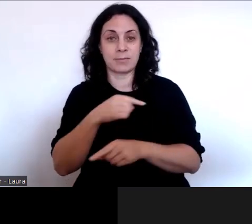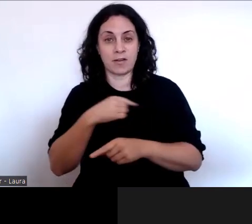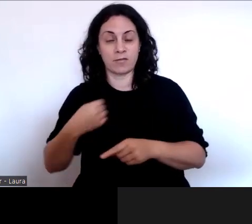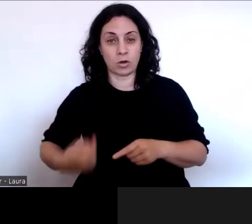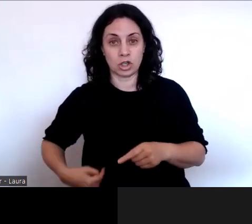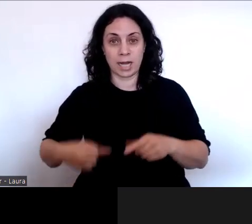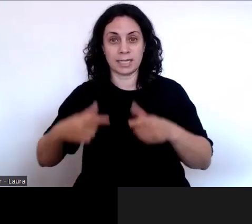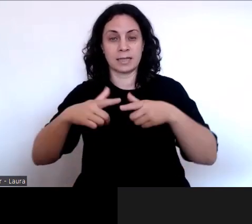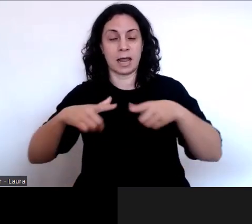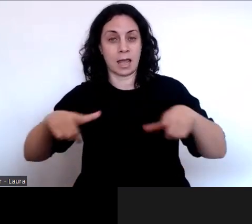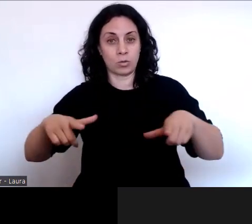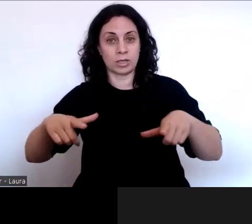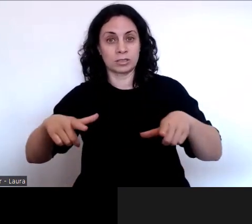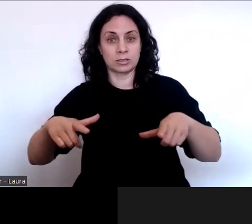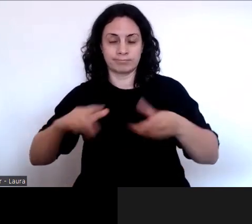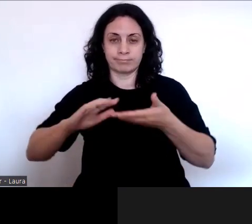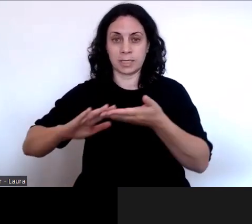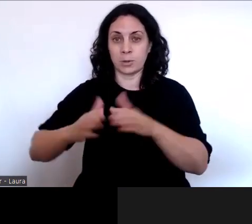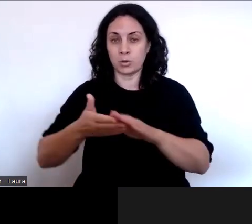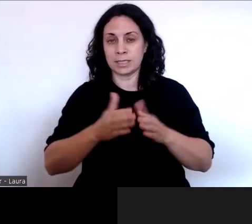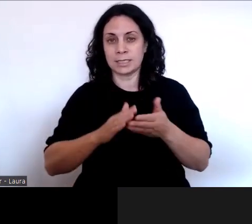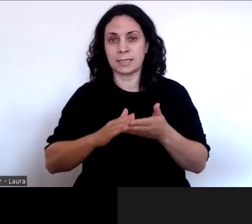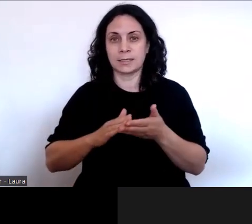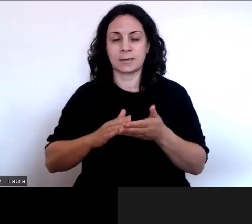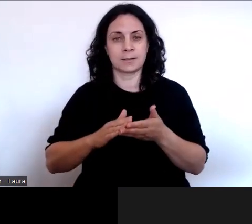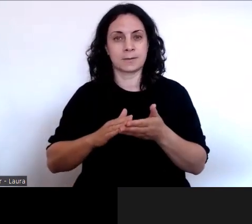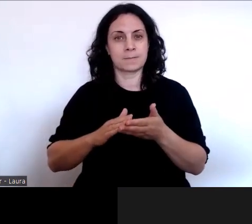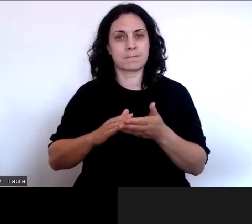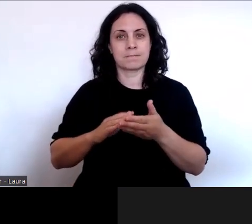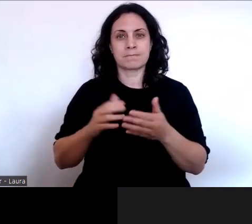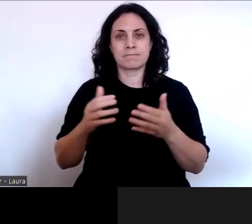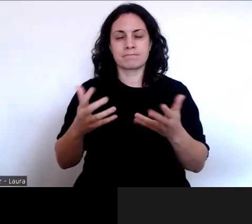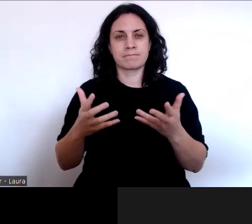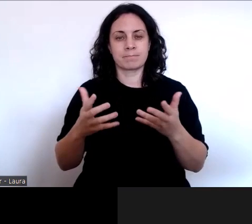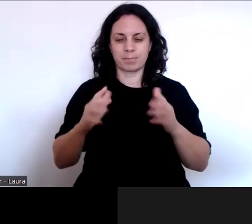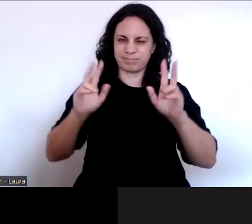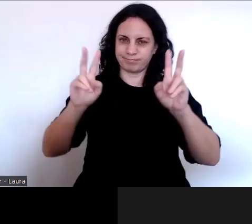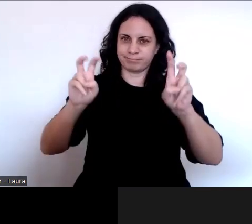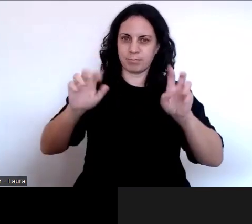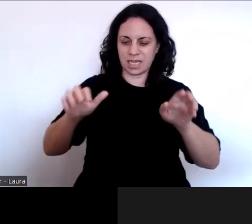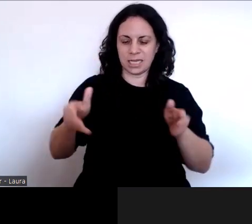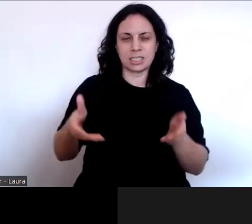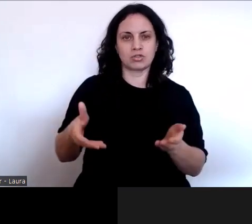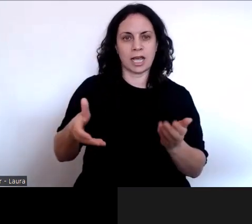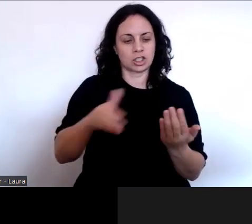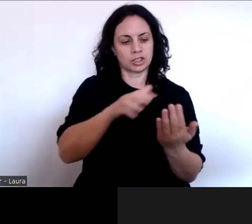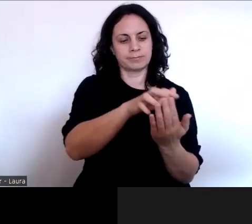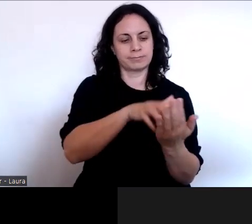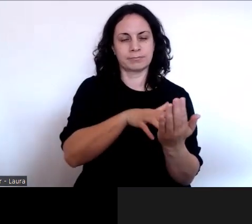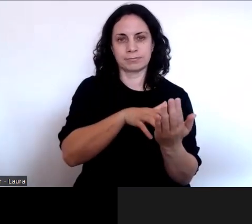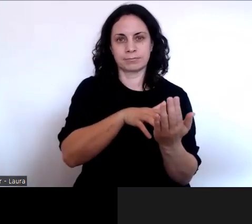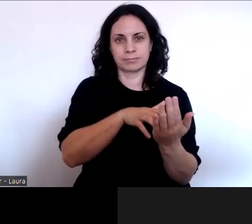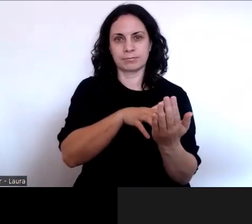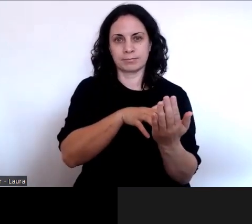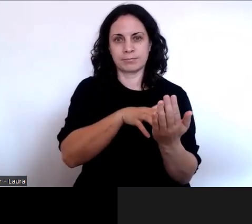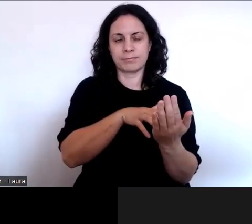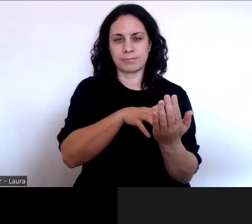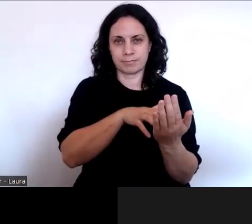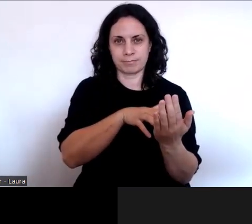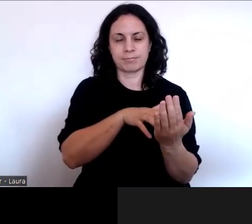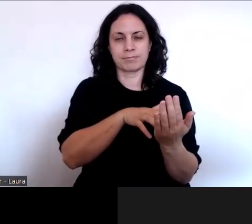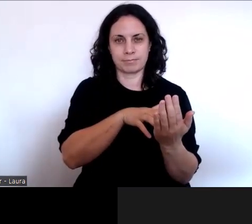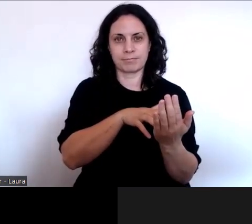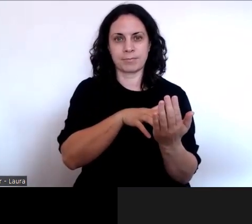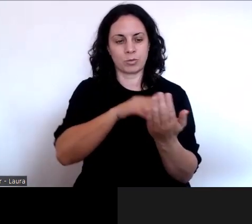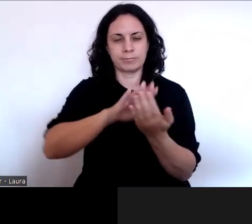introduction, which we hope, which will be actually published in Chinese